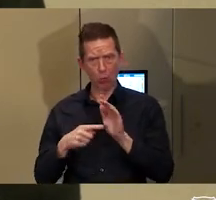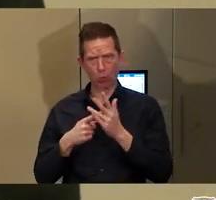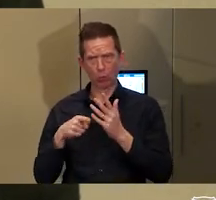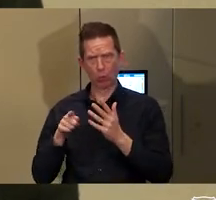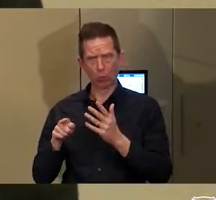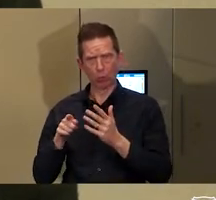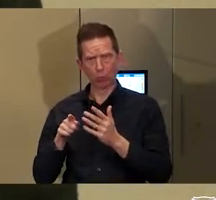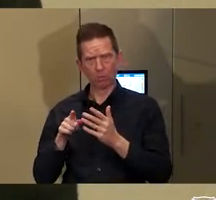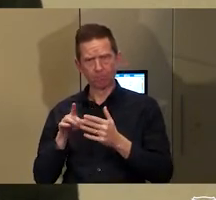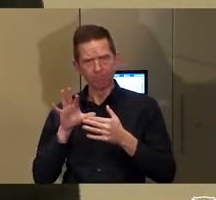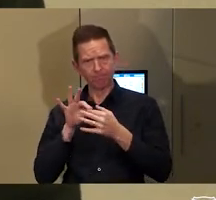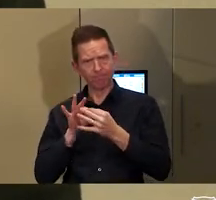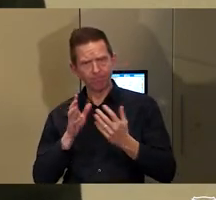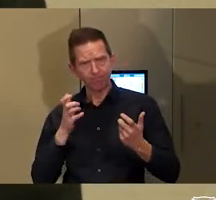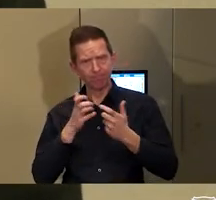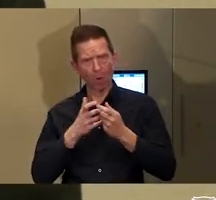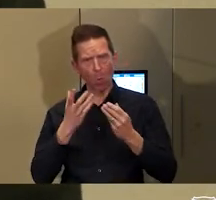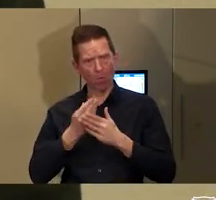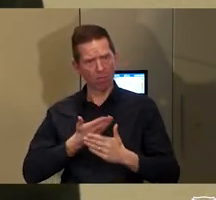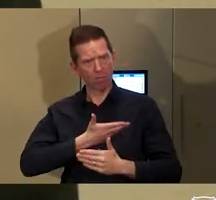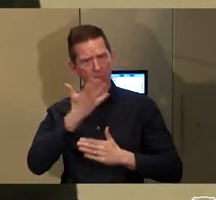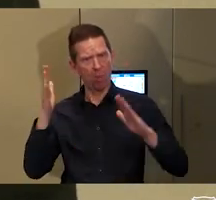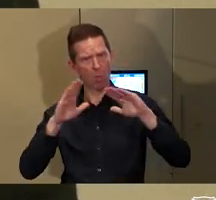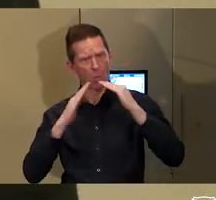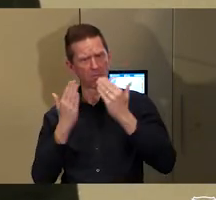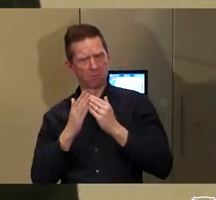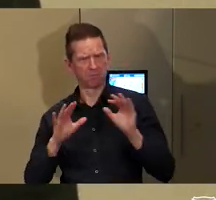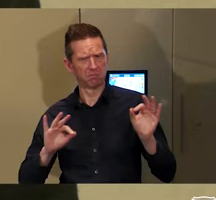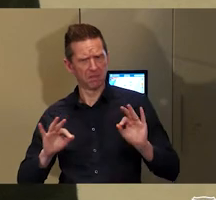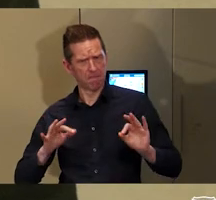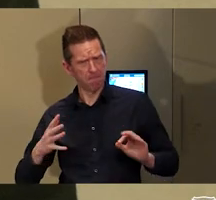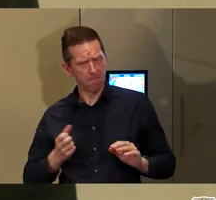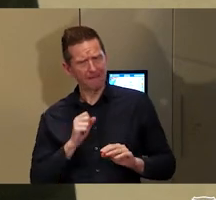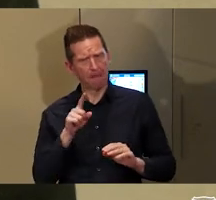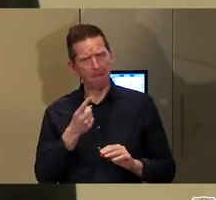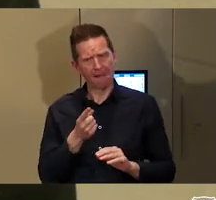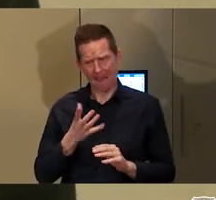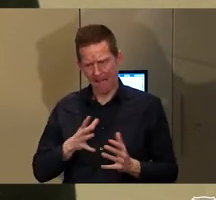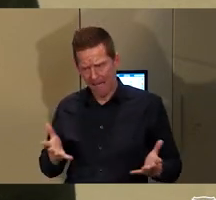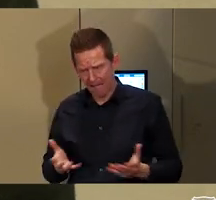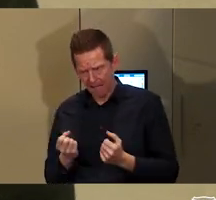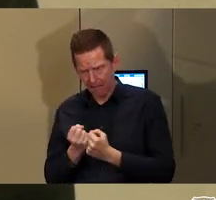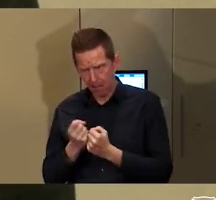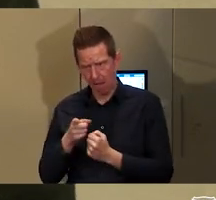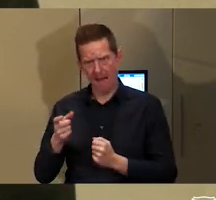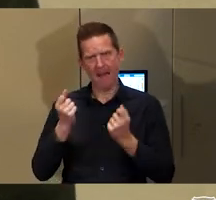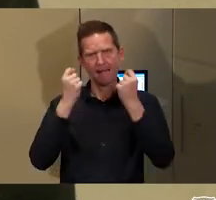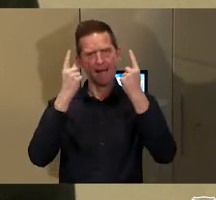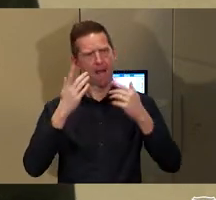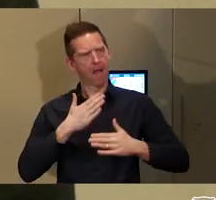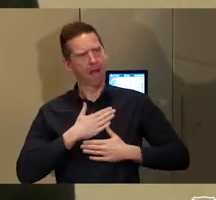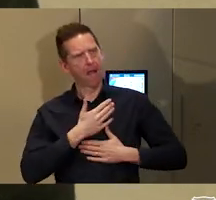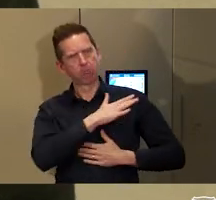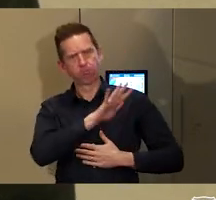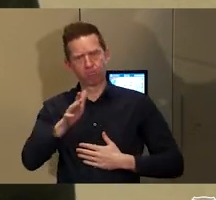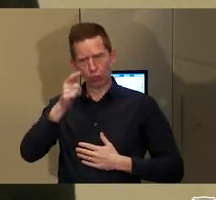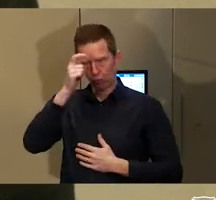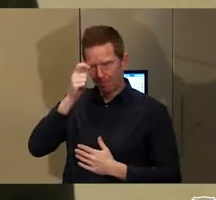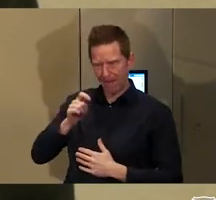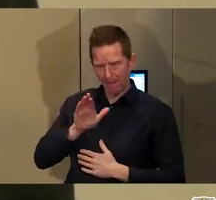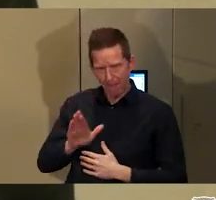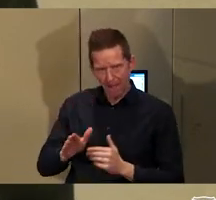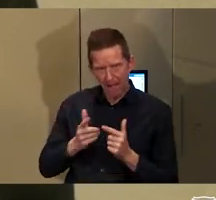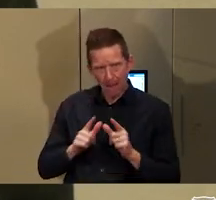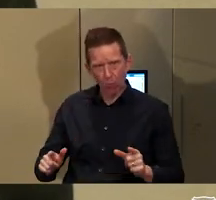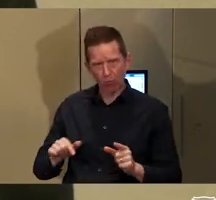global community. But they need to see value in their own language and their own knowledge